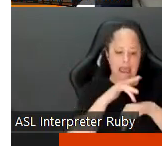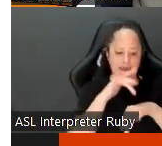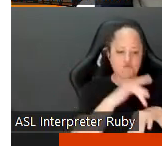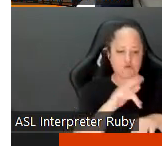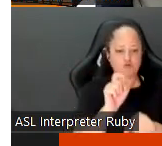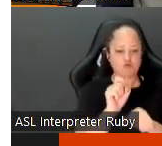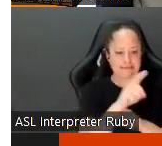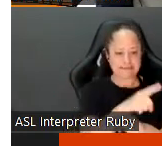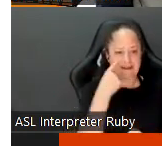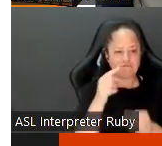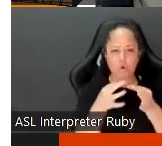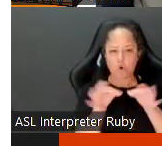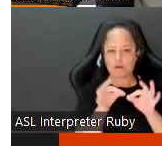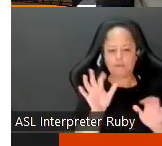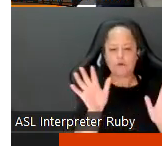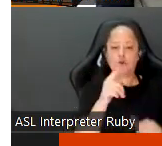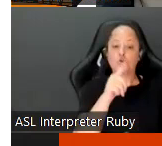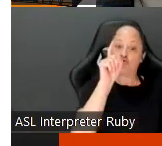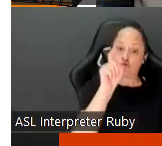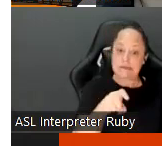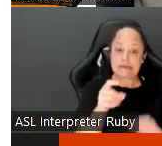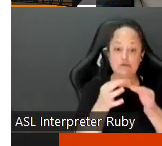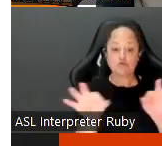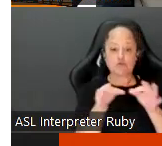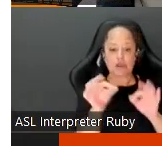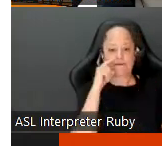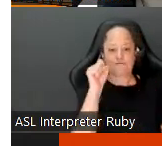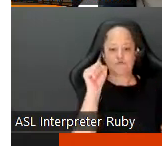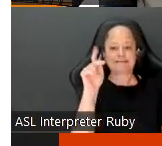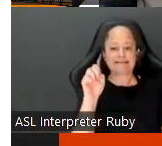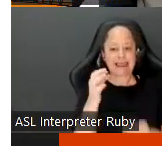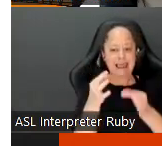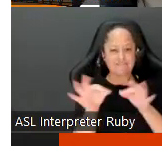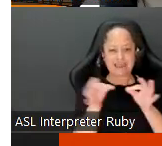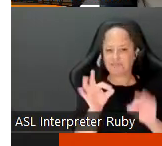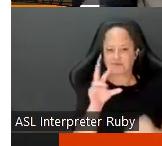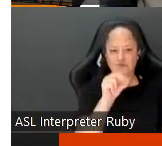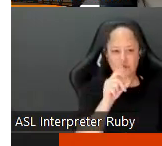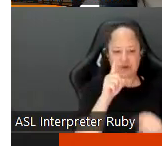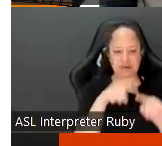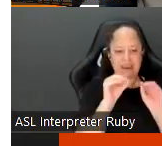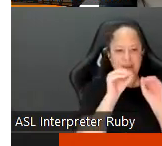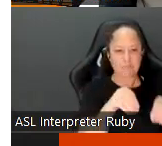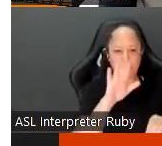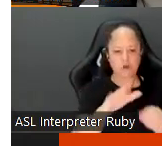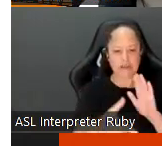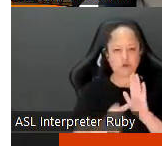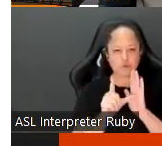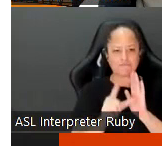send it in for captioning but just to say that you need to caption for the sake of captioning no they cannot put that in in your review